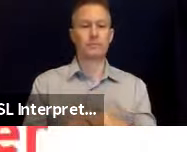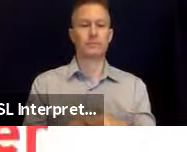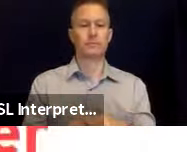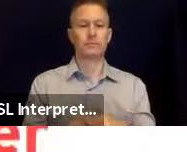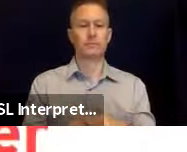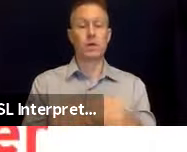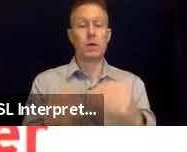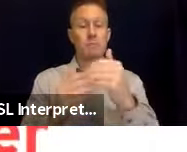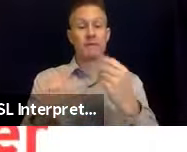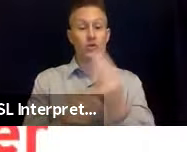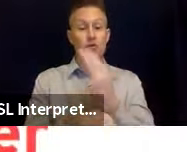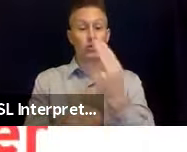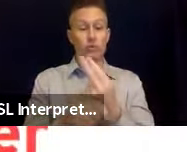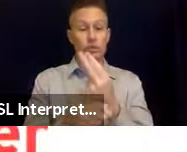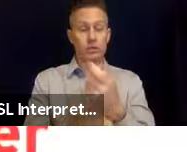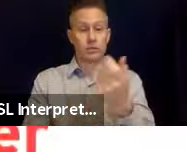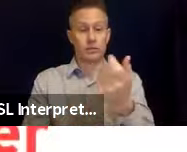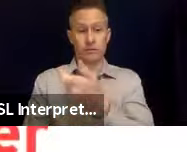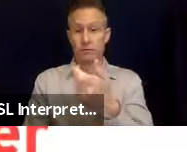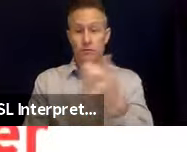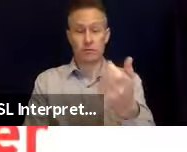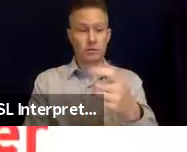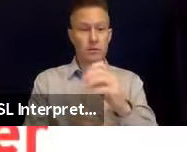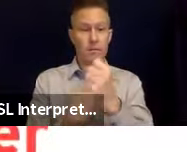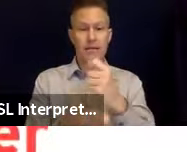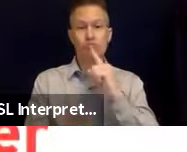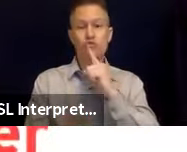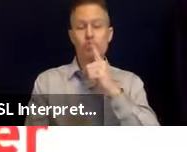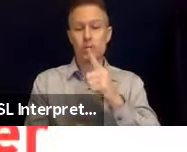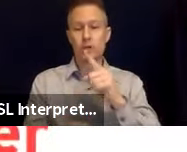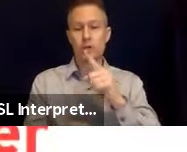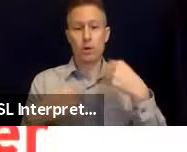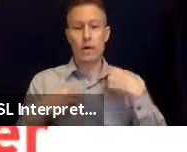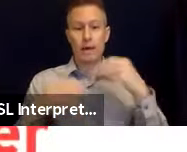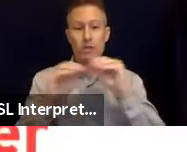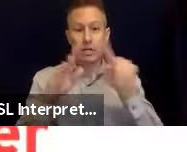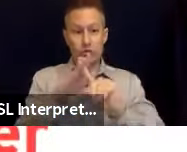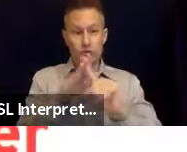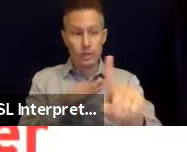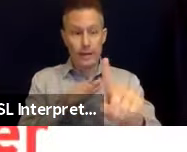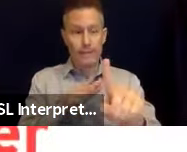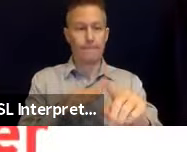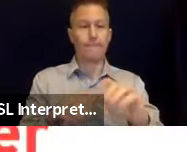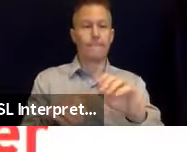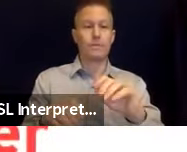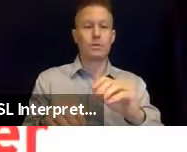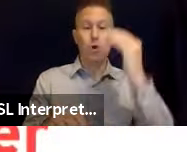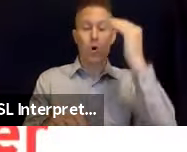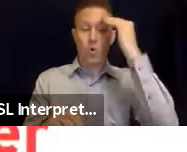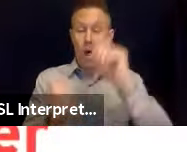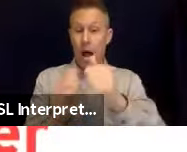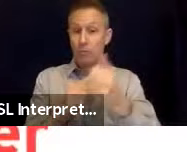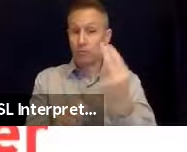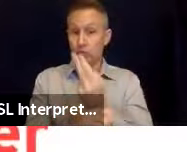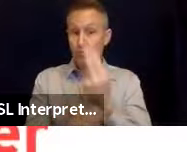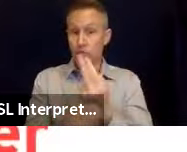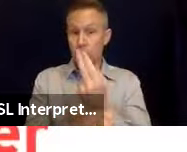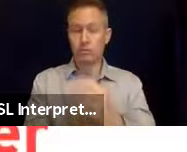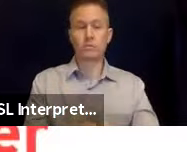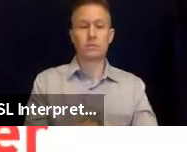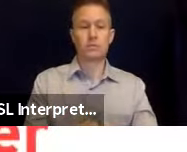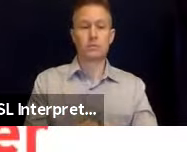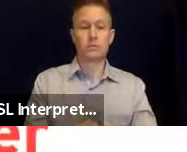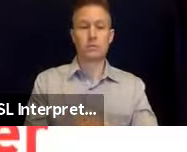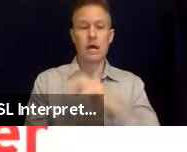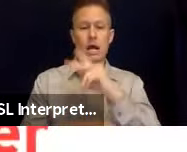Before using one, make sure that you have a clear escape, you are familiar with the operating instructions of the fire extinguisher, and that the fire extinguisher